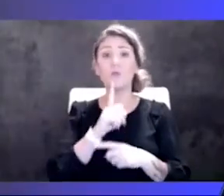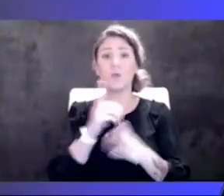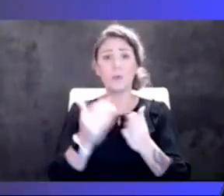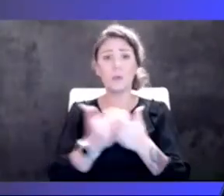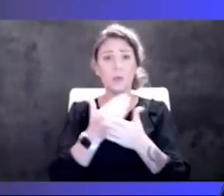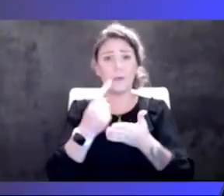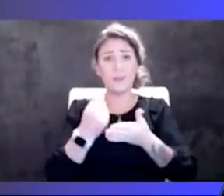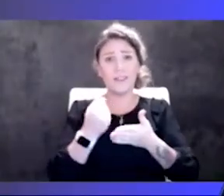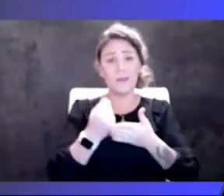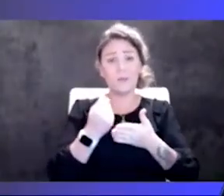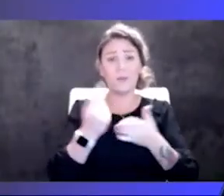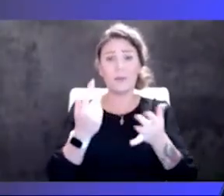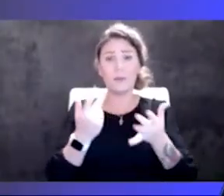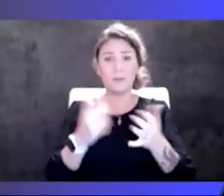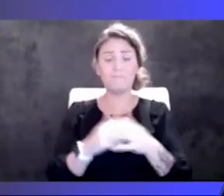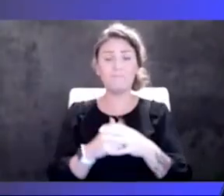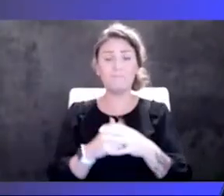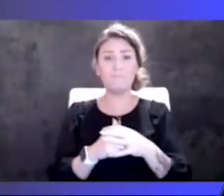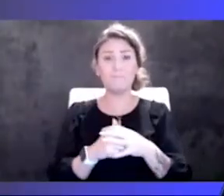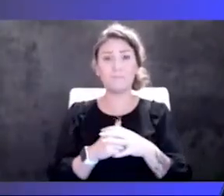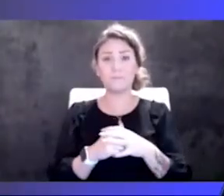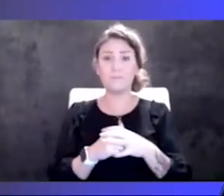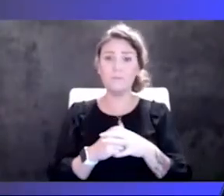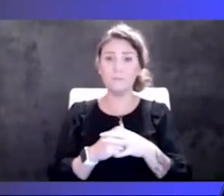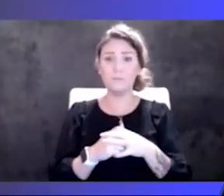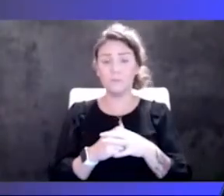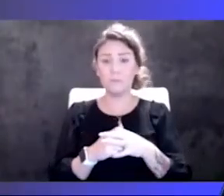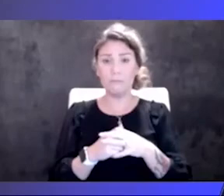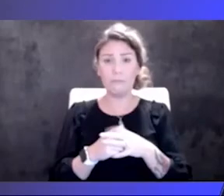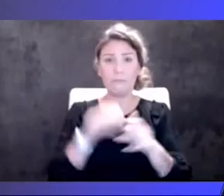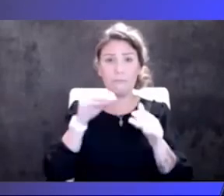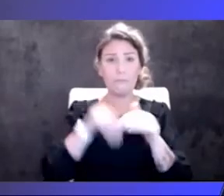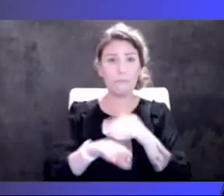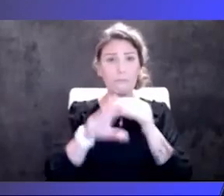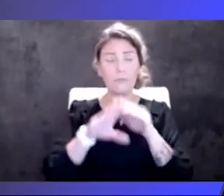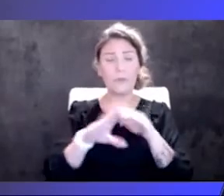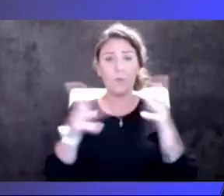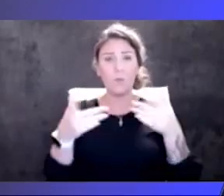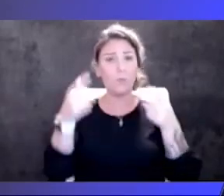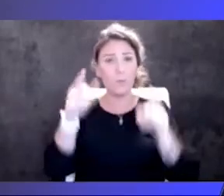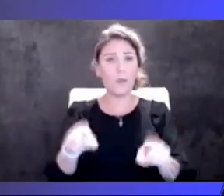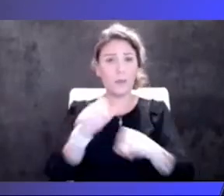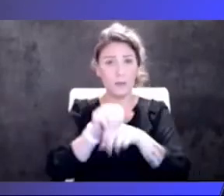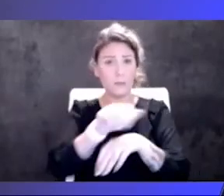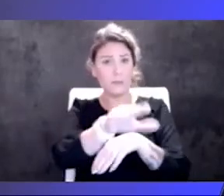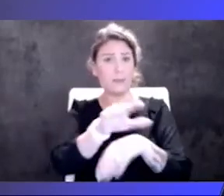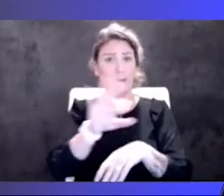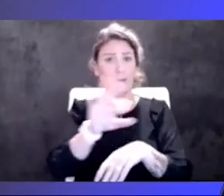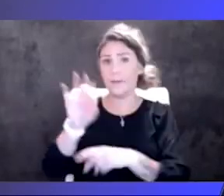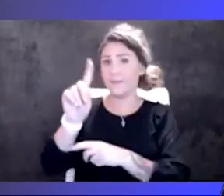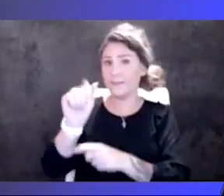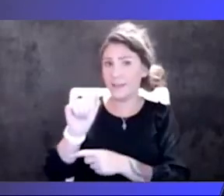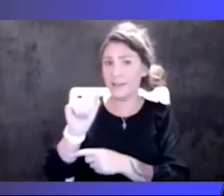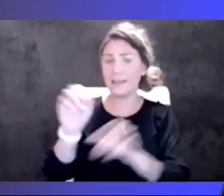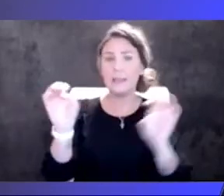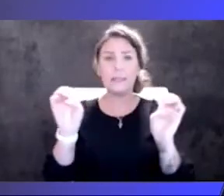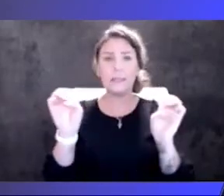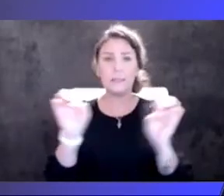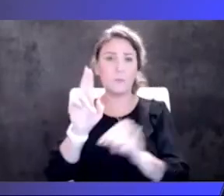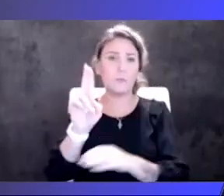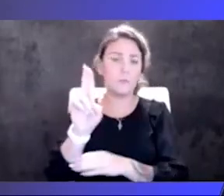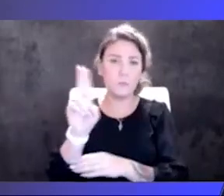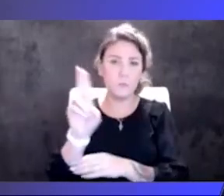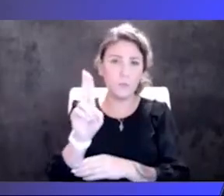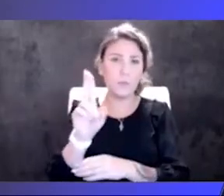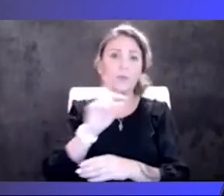have come into the arena that they're, they're being submitted to the FDA for emergency use authorization, we've gone